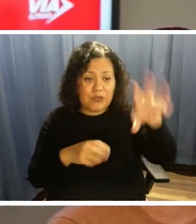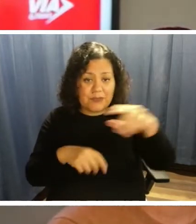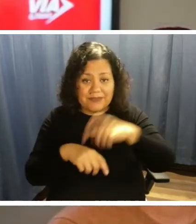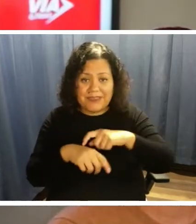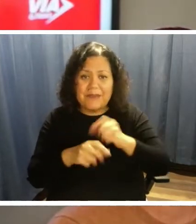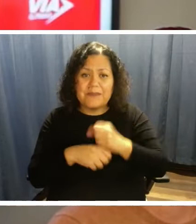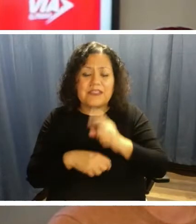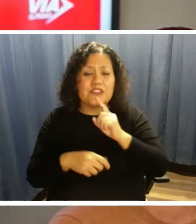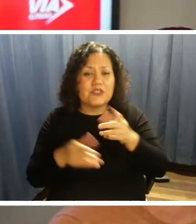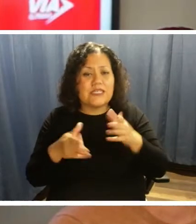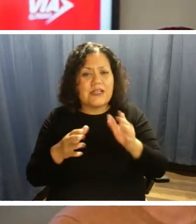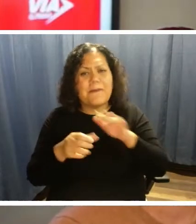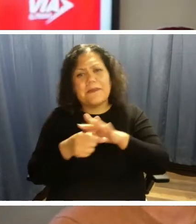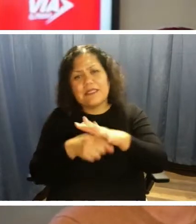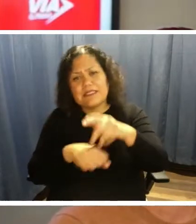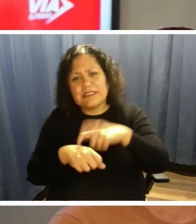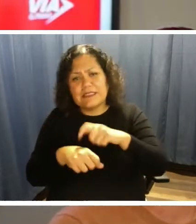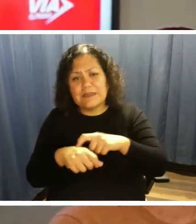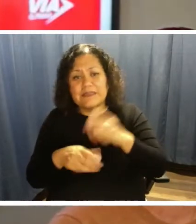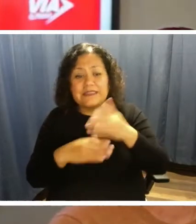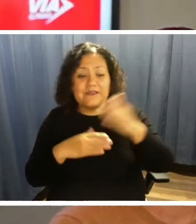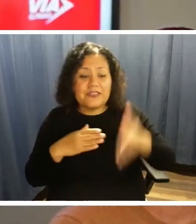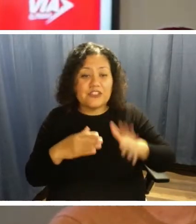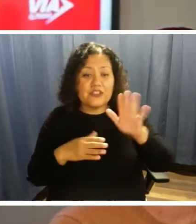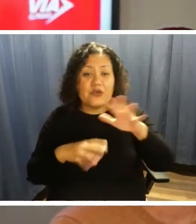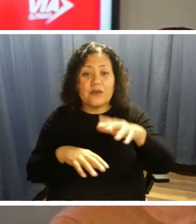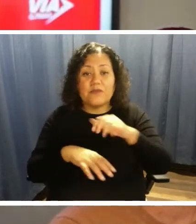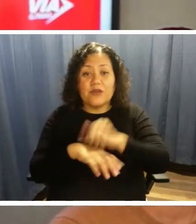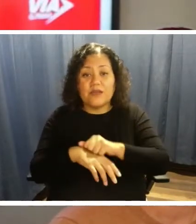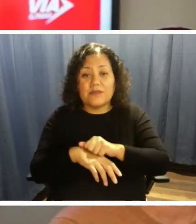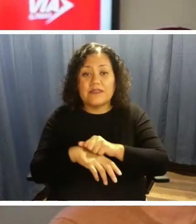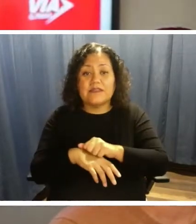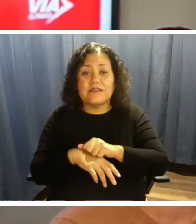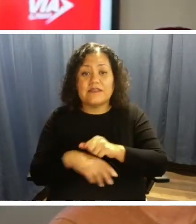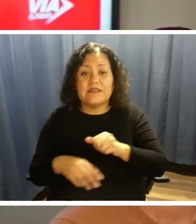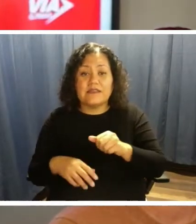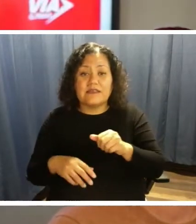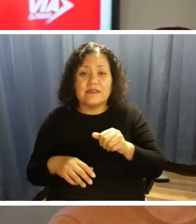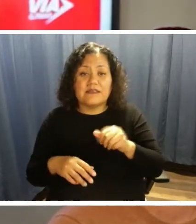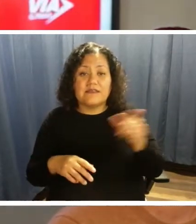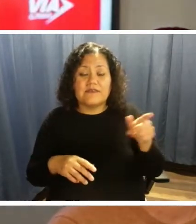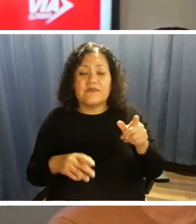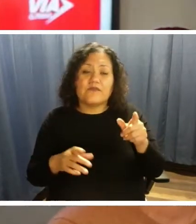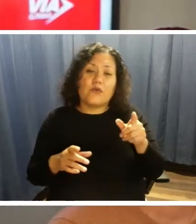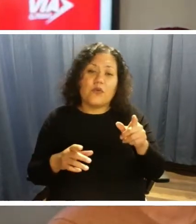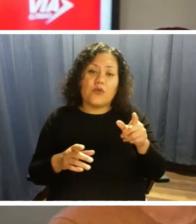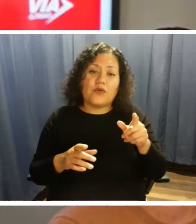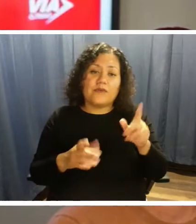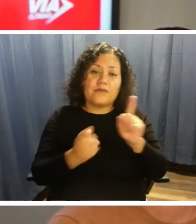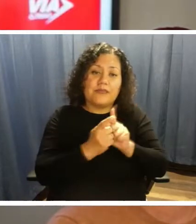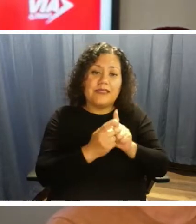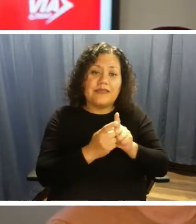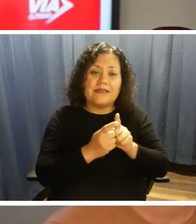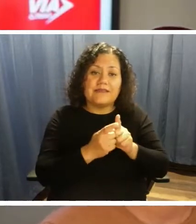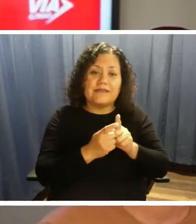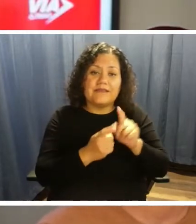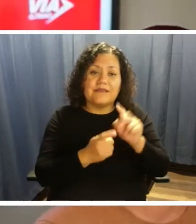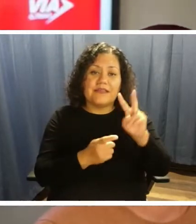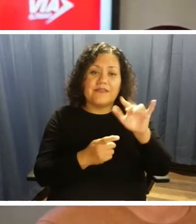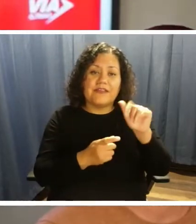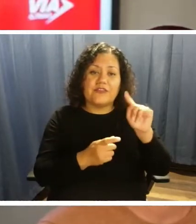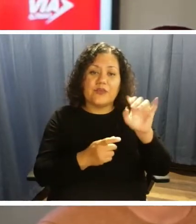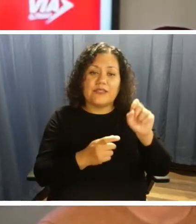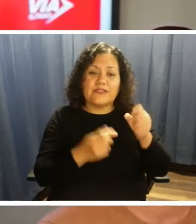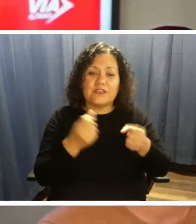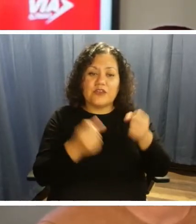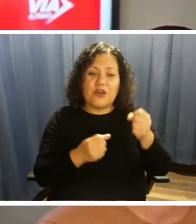to allow plenty of time to finish your appointment to meet the vehicle at your scheduled pickup time. So if you're going to be somewhere, you're to be dropped off at